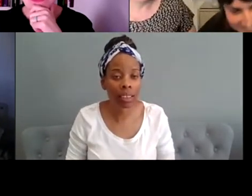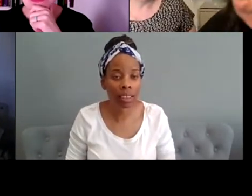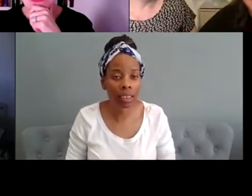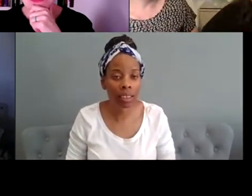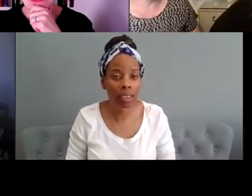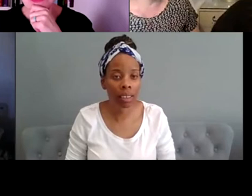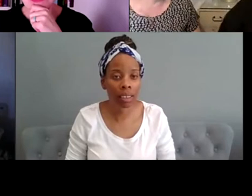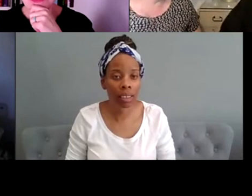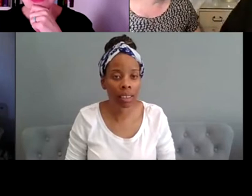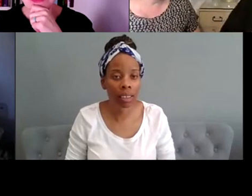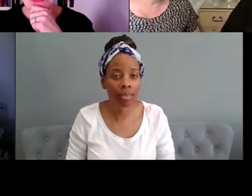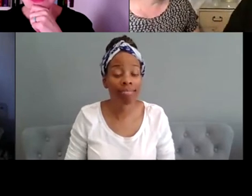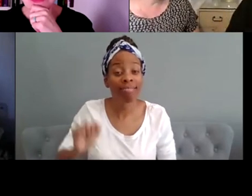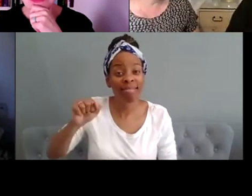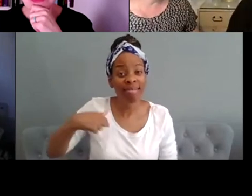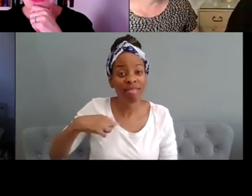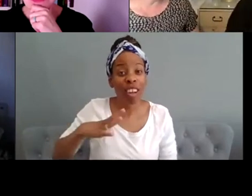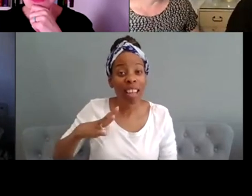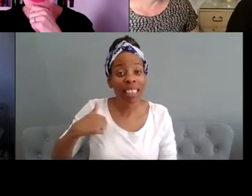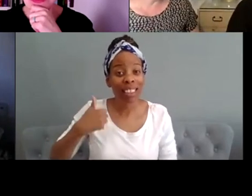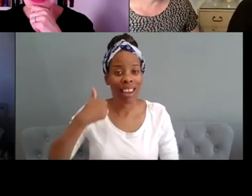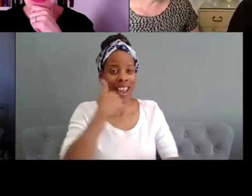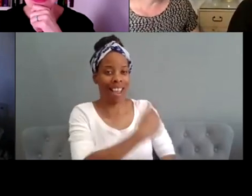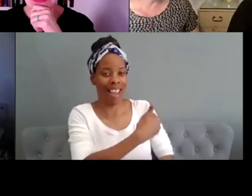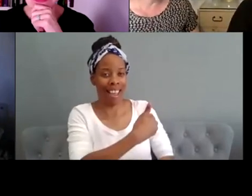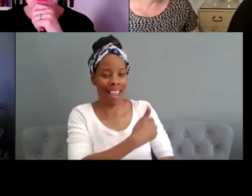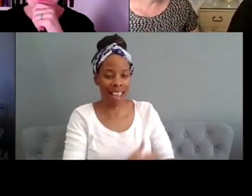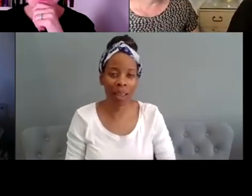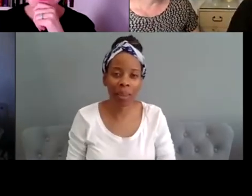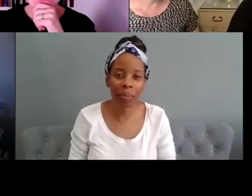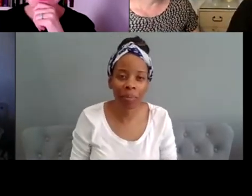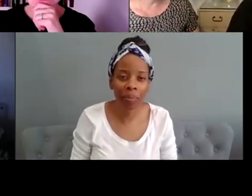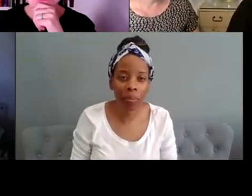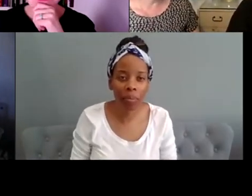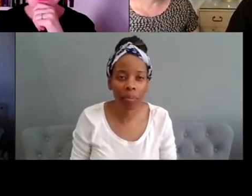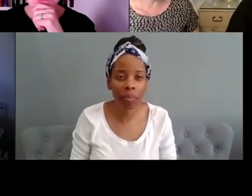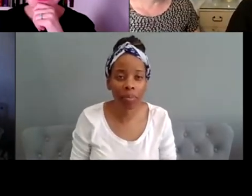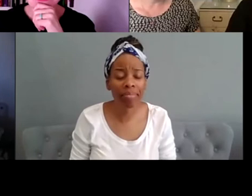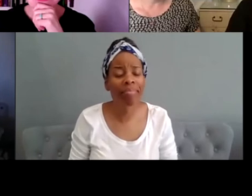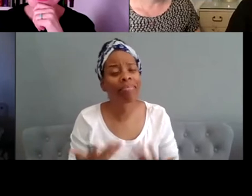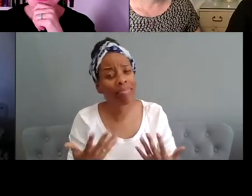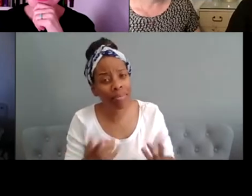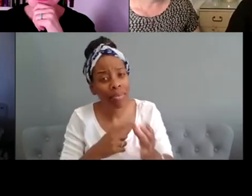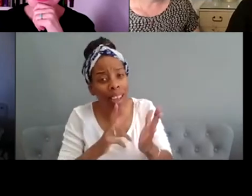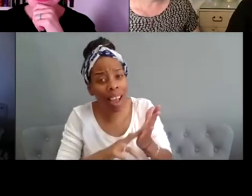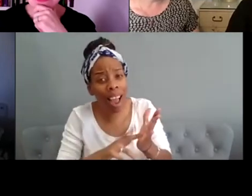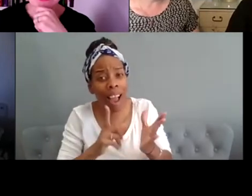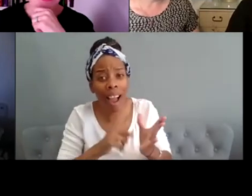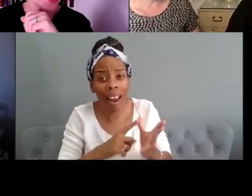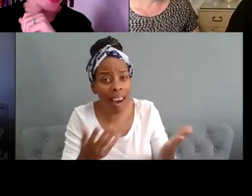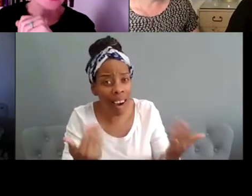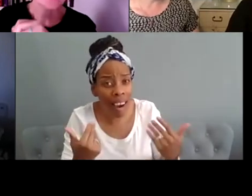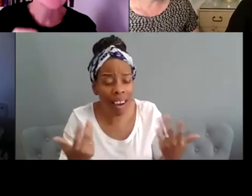um yeah i'm ready great um so anna yeah um you know uh